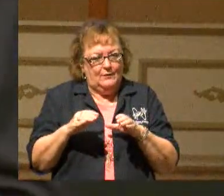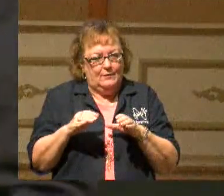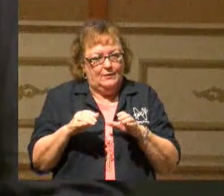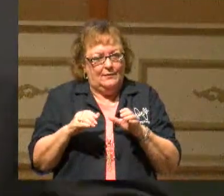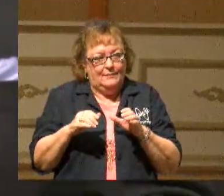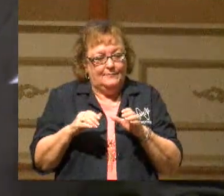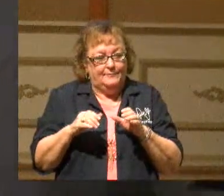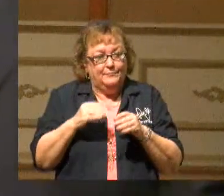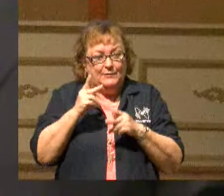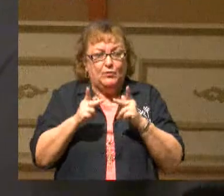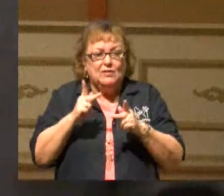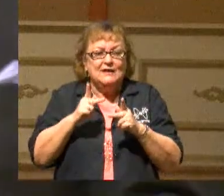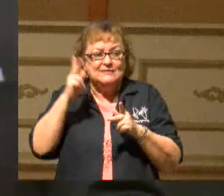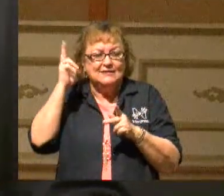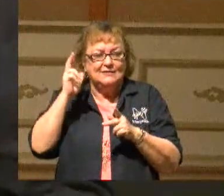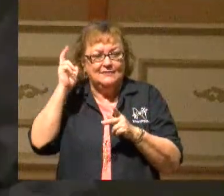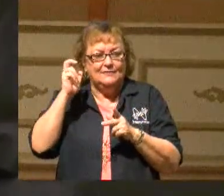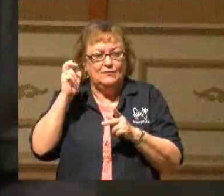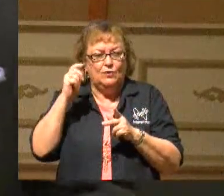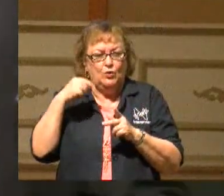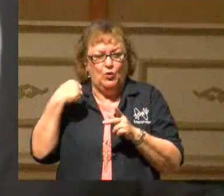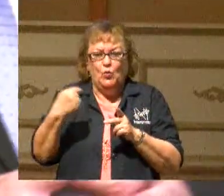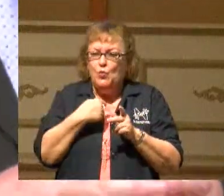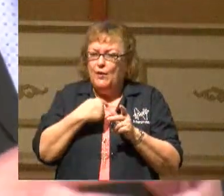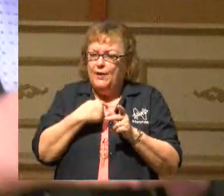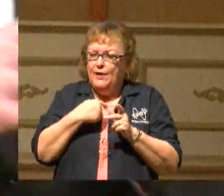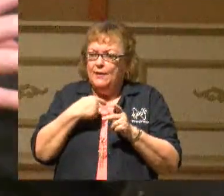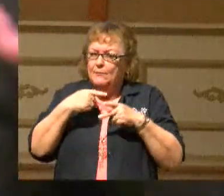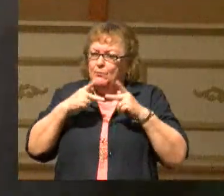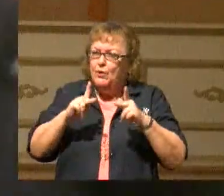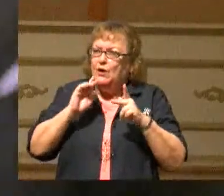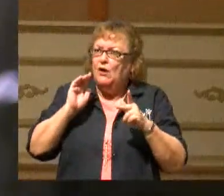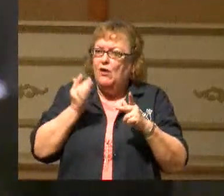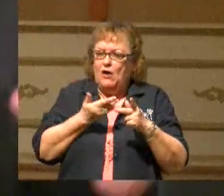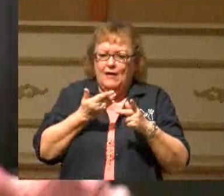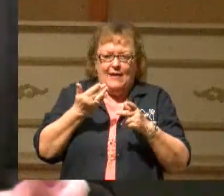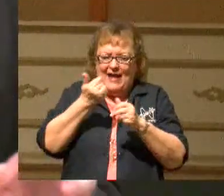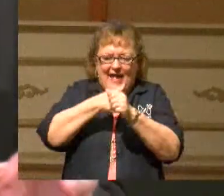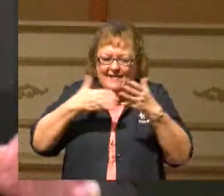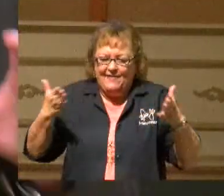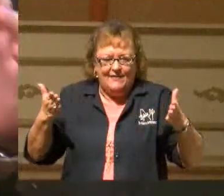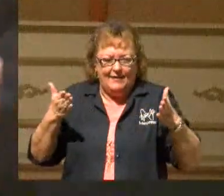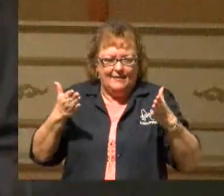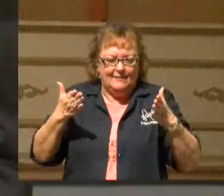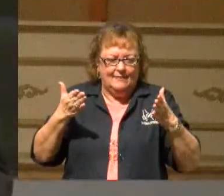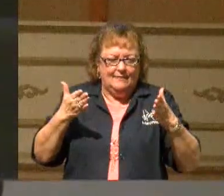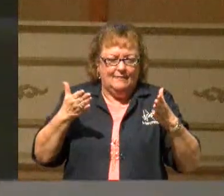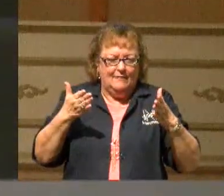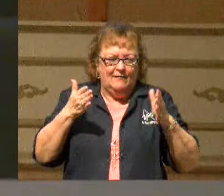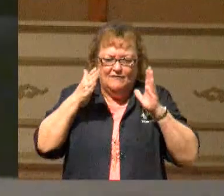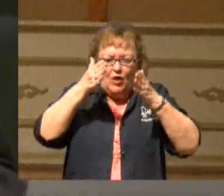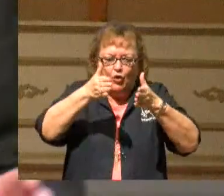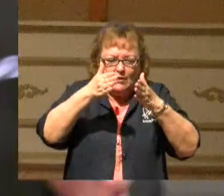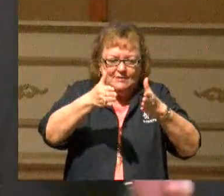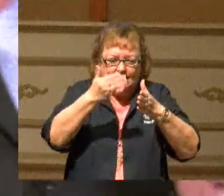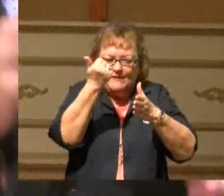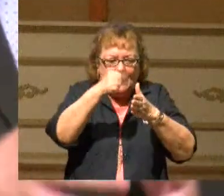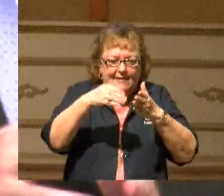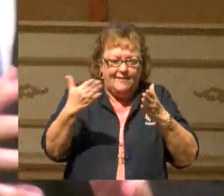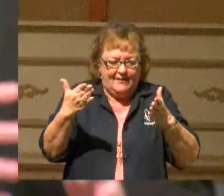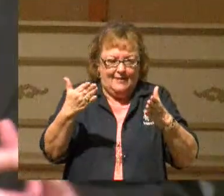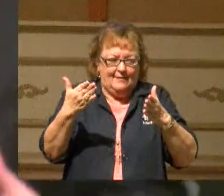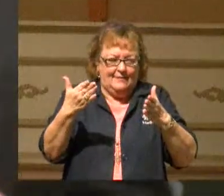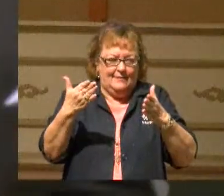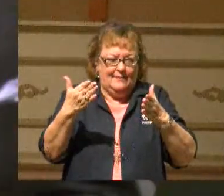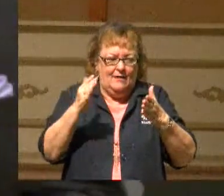Folks, listen, please. When we put our anything, and may I carefully say this, if we